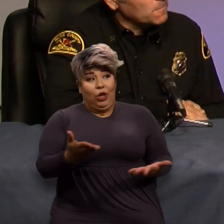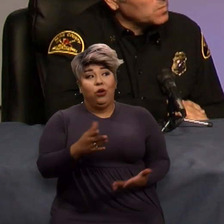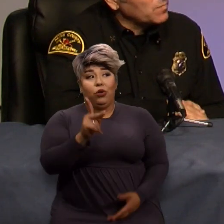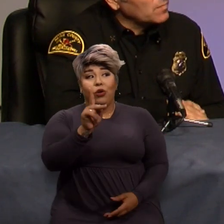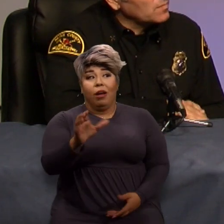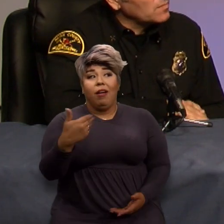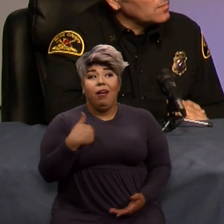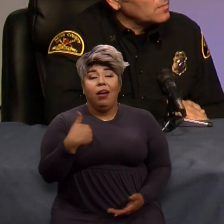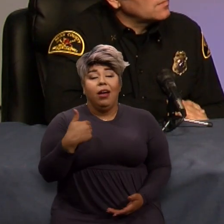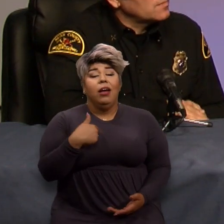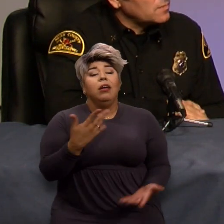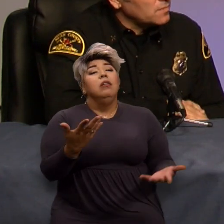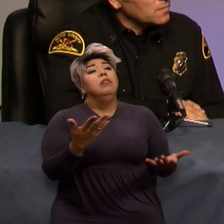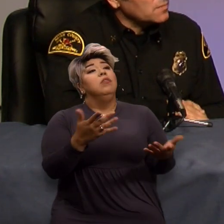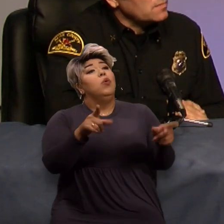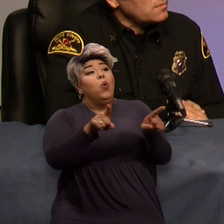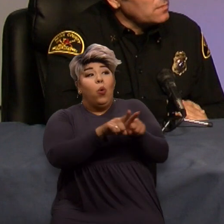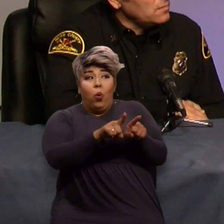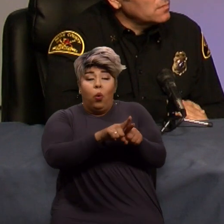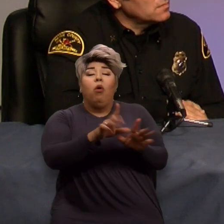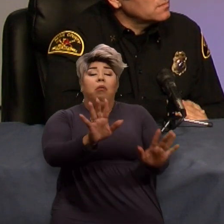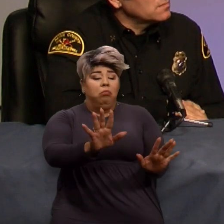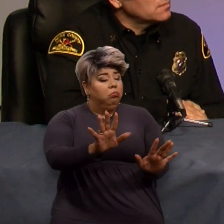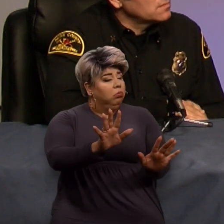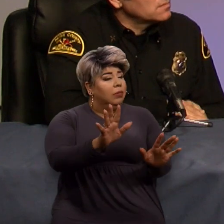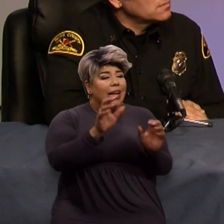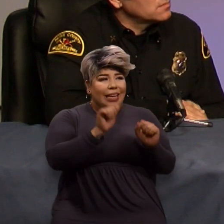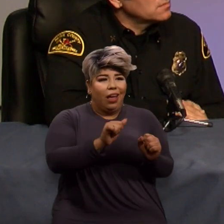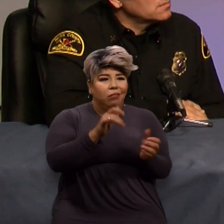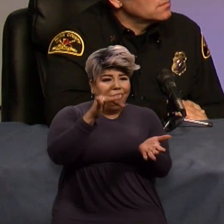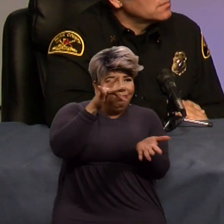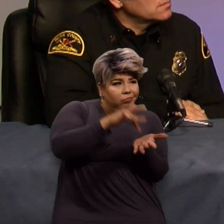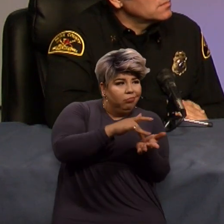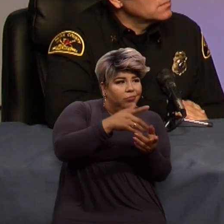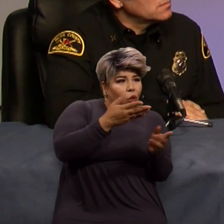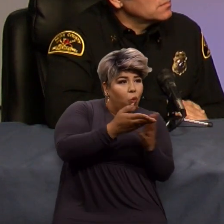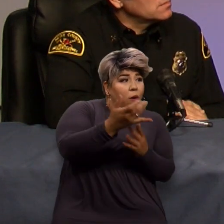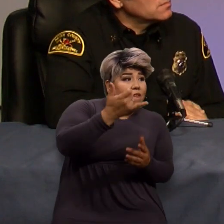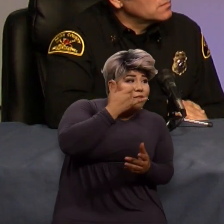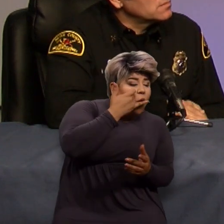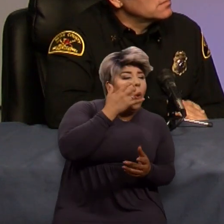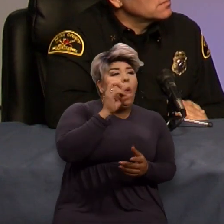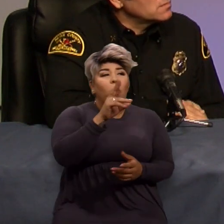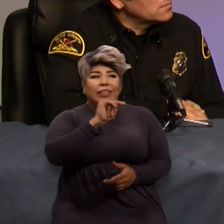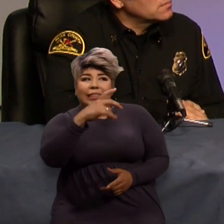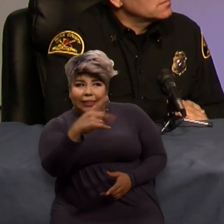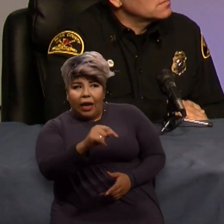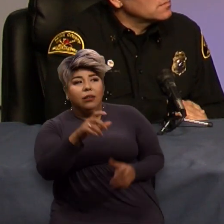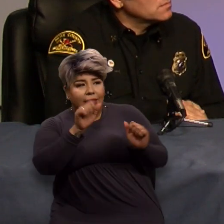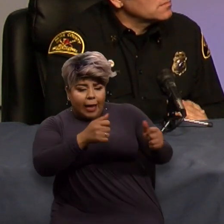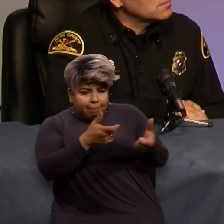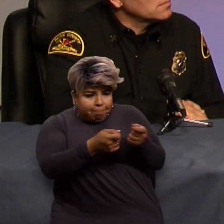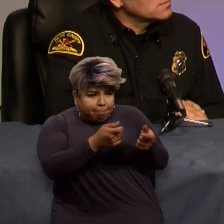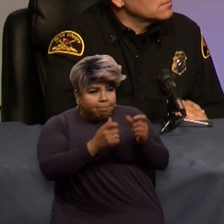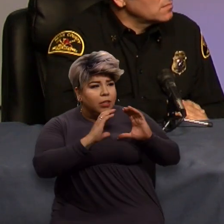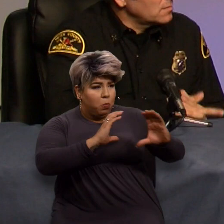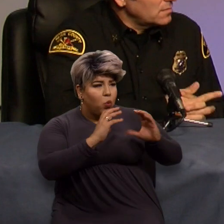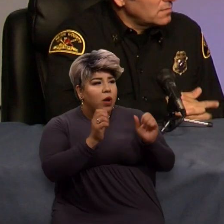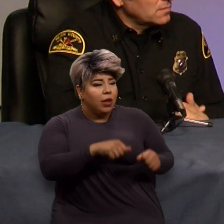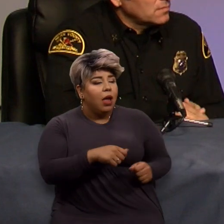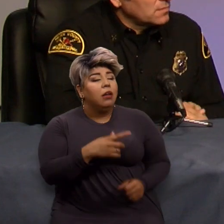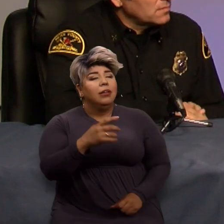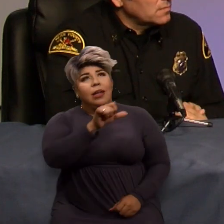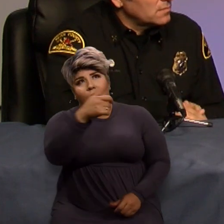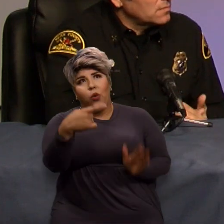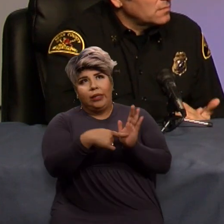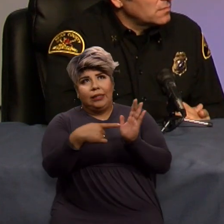we can also use this if, whether you dial 9-1-1 or not, to try to text you and get a hold of you. So another example of